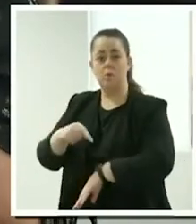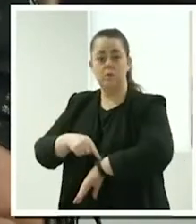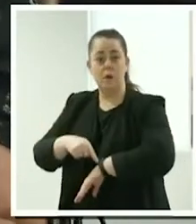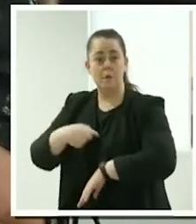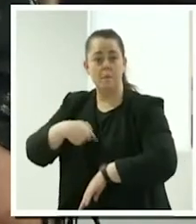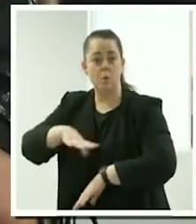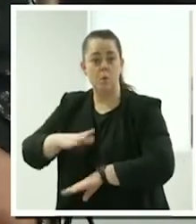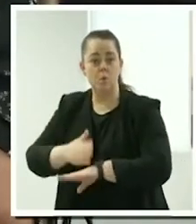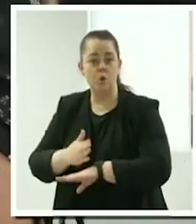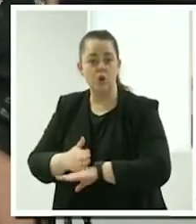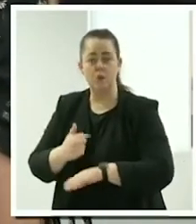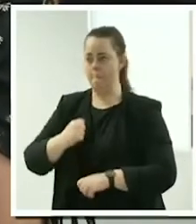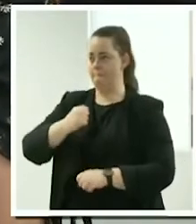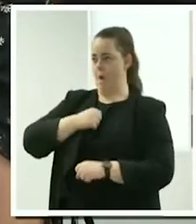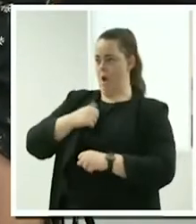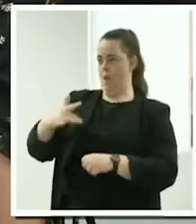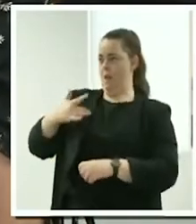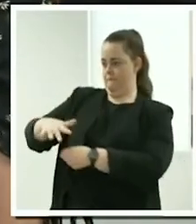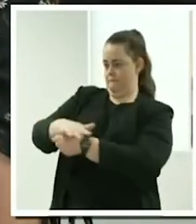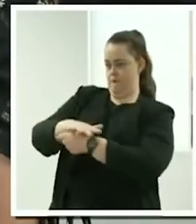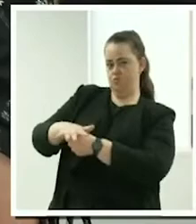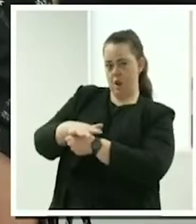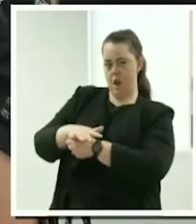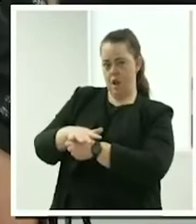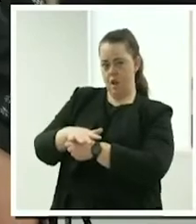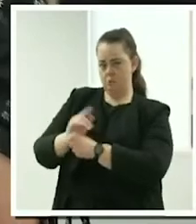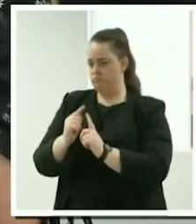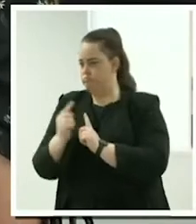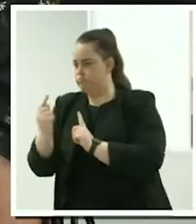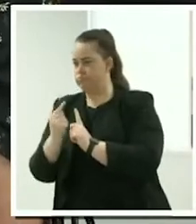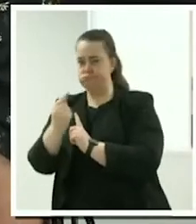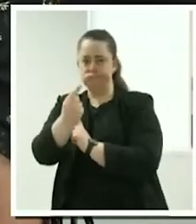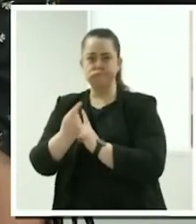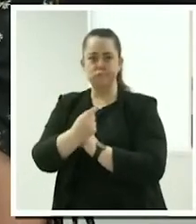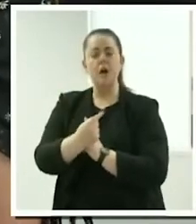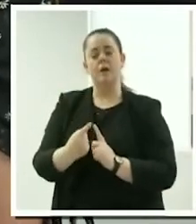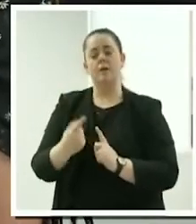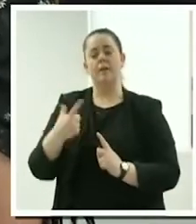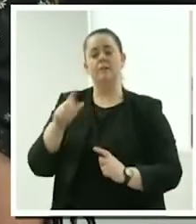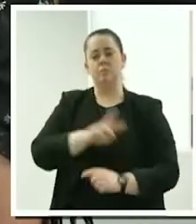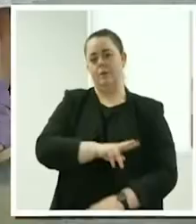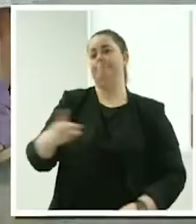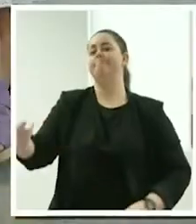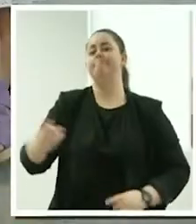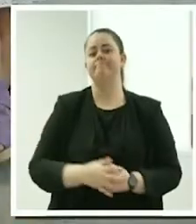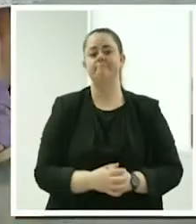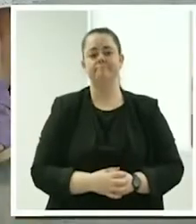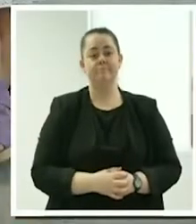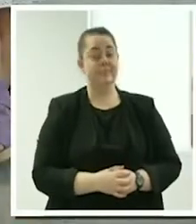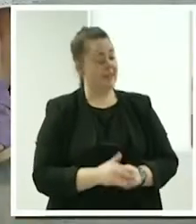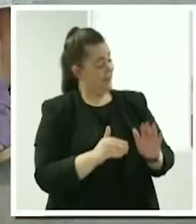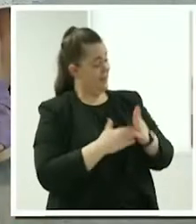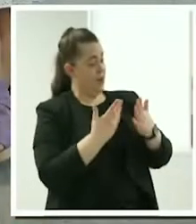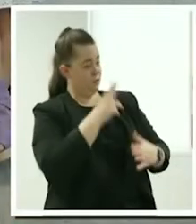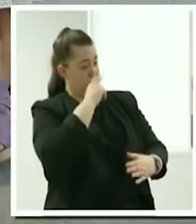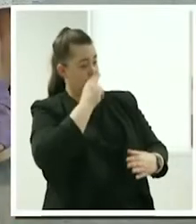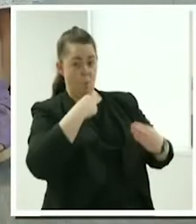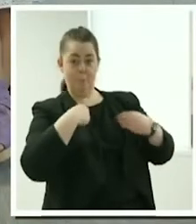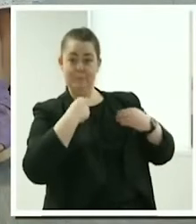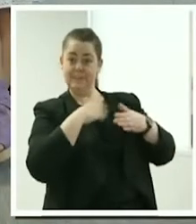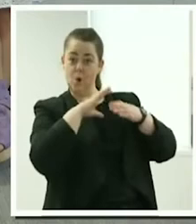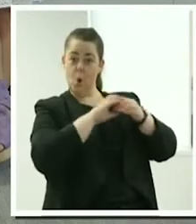and yeah, and that's how I transitioned to Mabel. Being a small business owner. Yes.